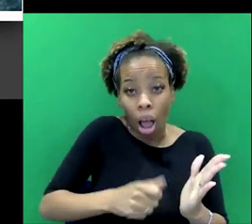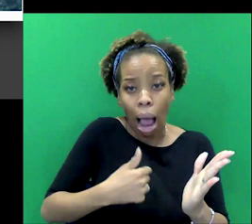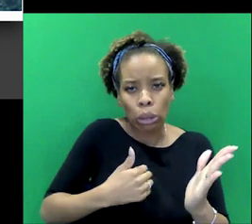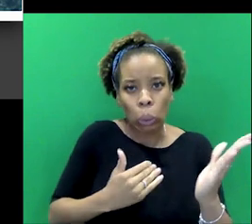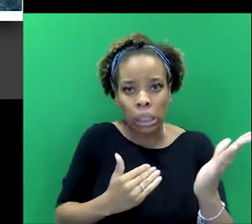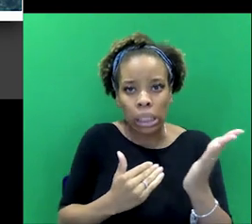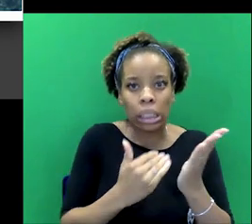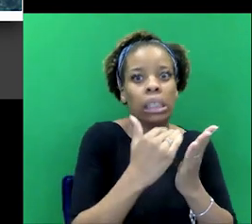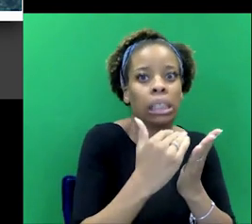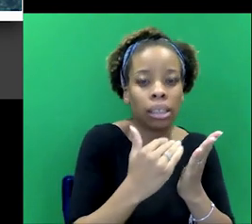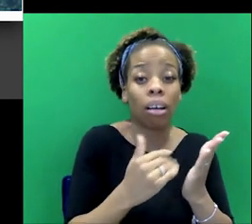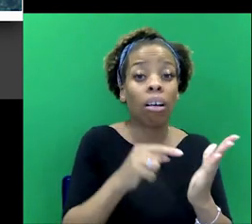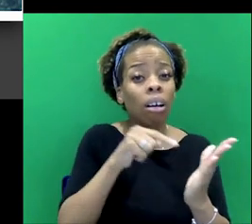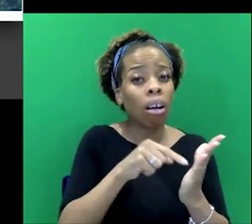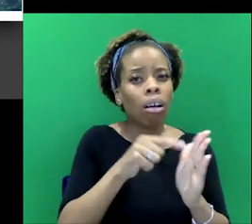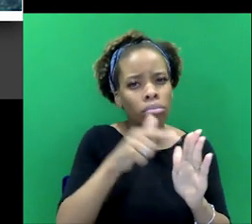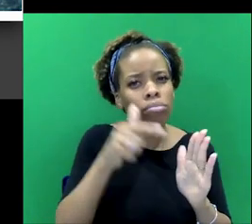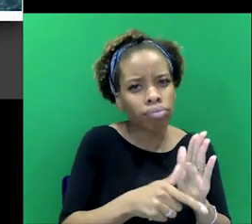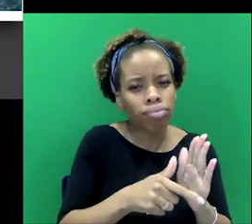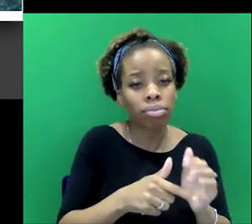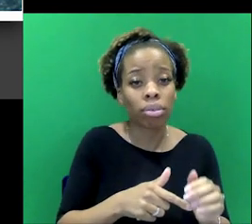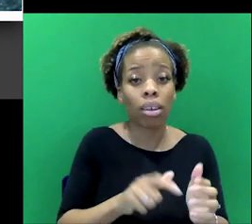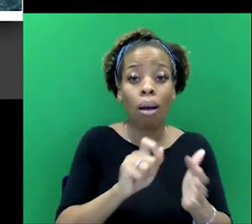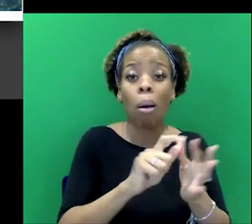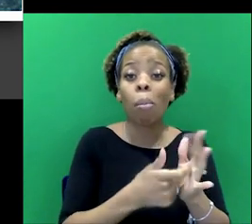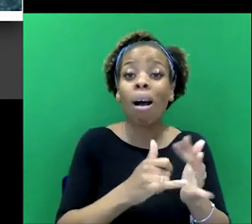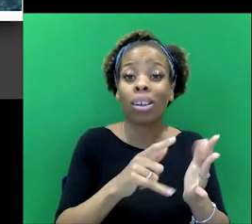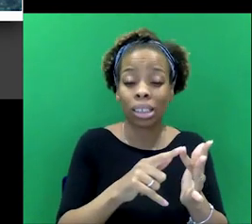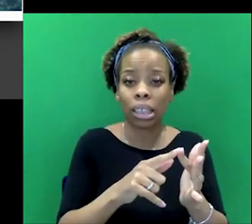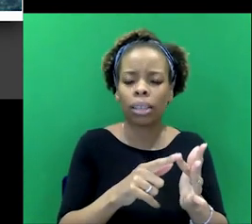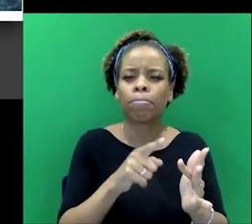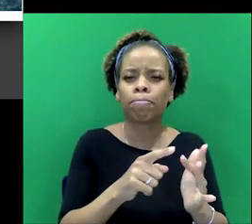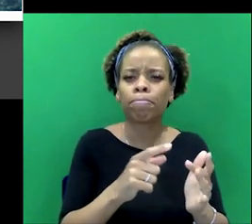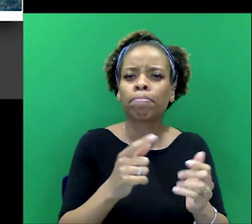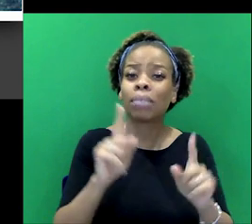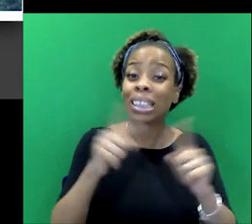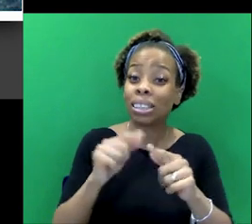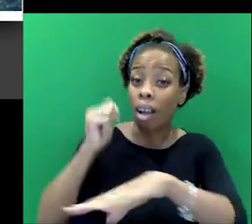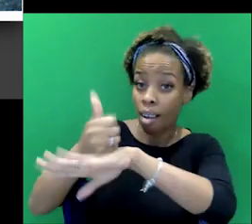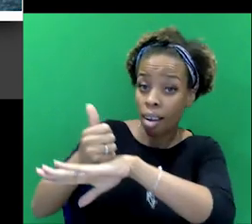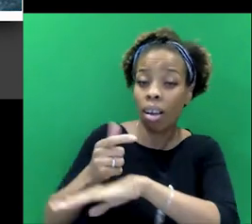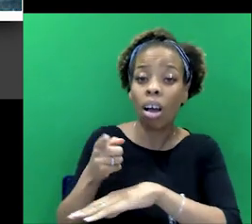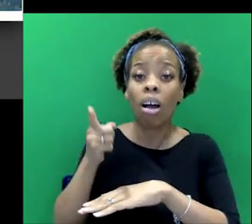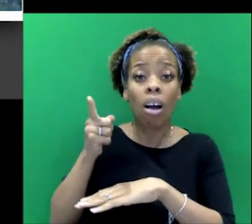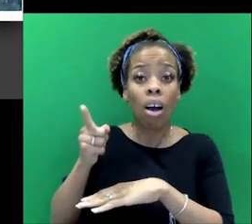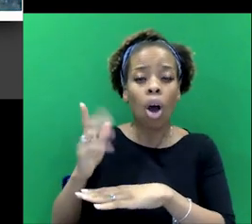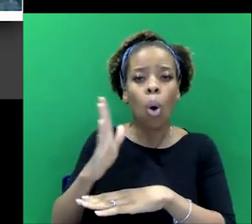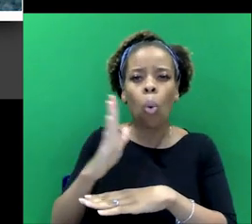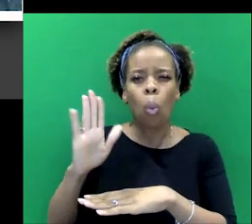But because the Parsis, basically, they're a very westernized community in India, and they